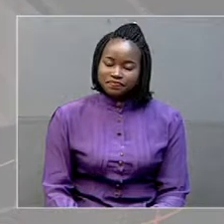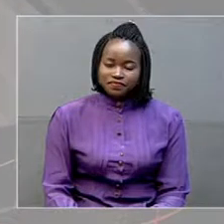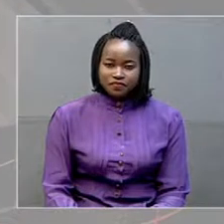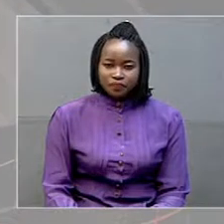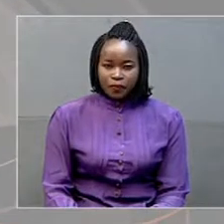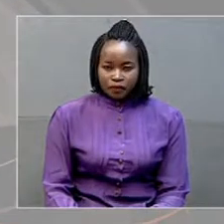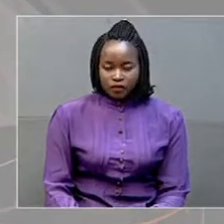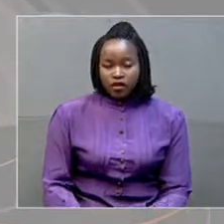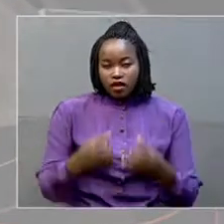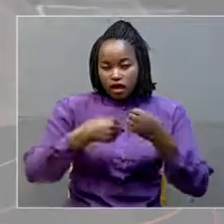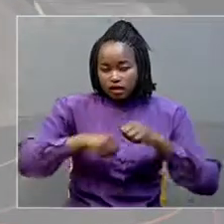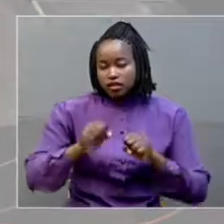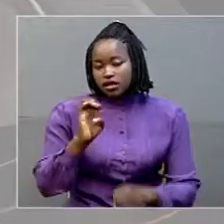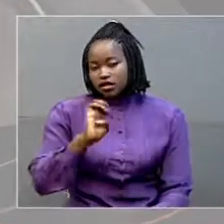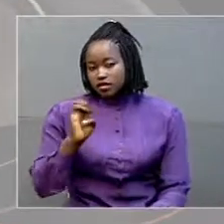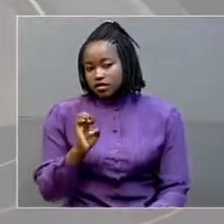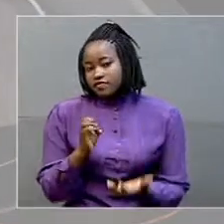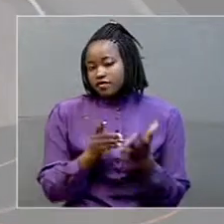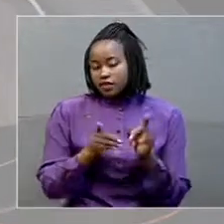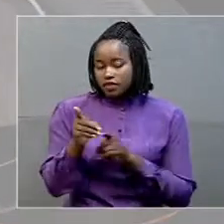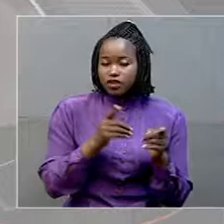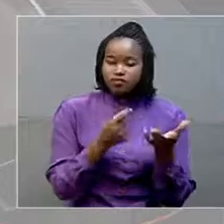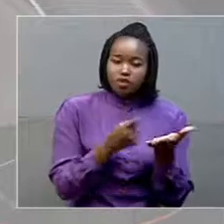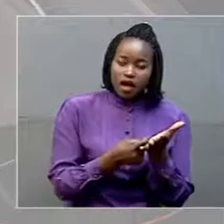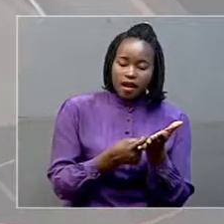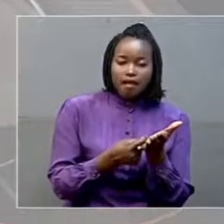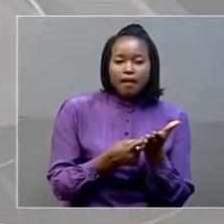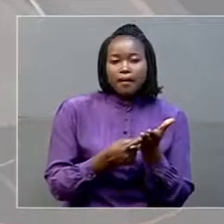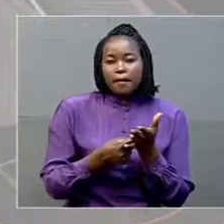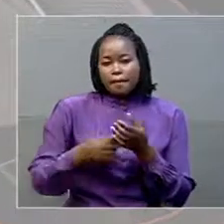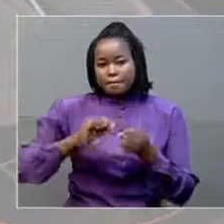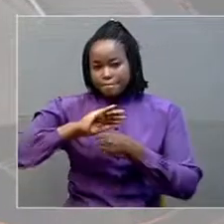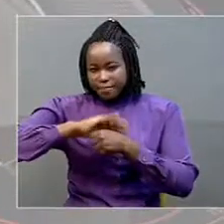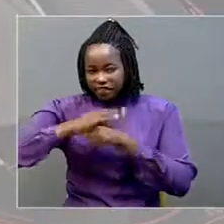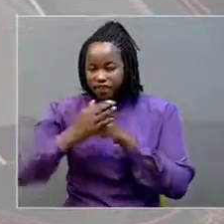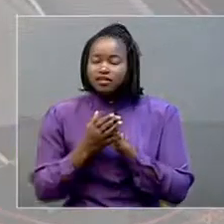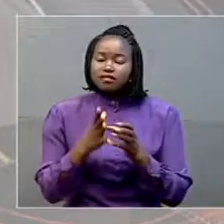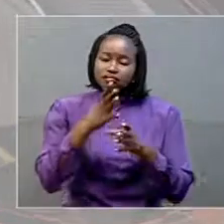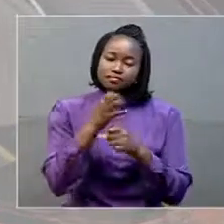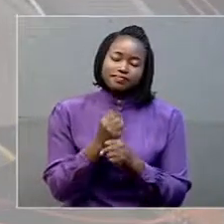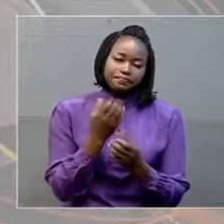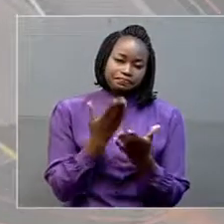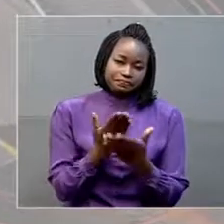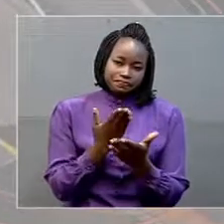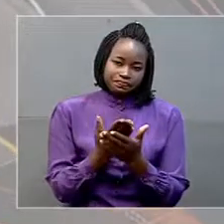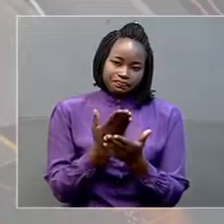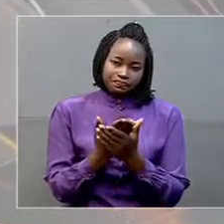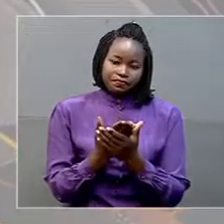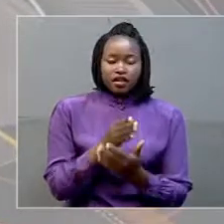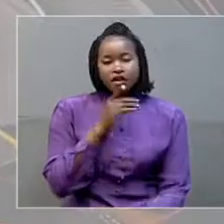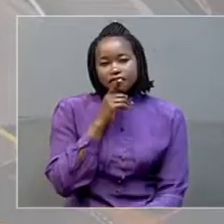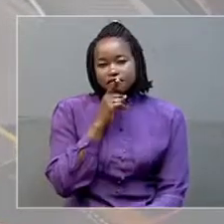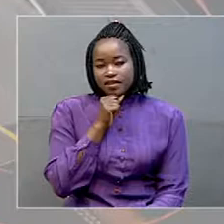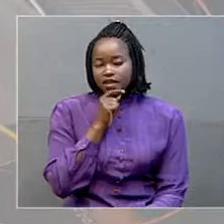Acting Executive Director, Uganda Manufacturers Association, Chirunda Mubarak Nkutu, has called upon the males to exhibit